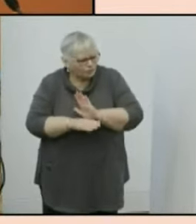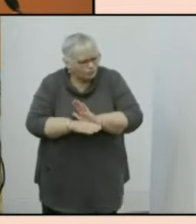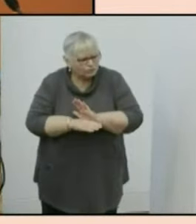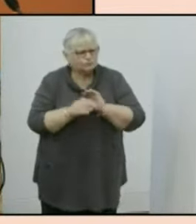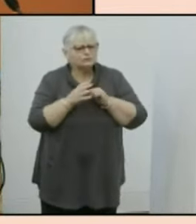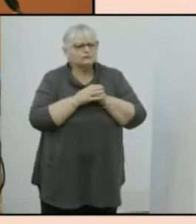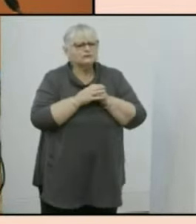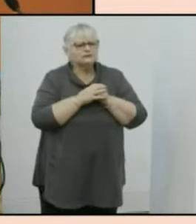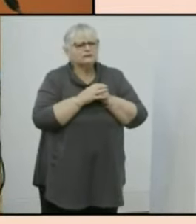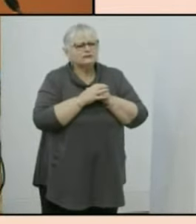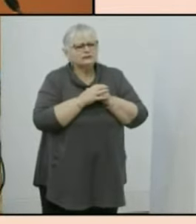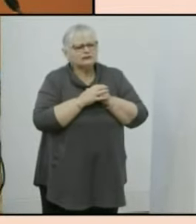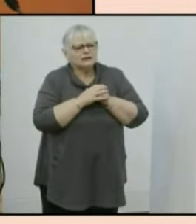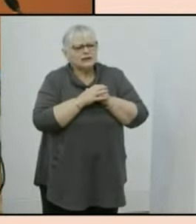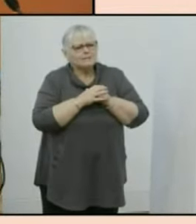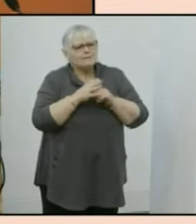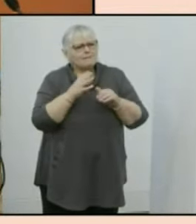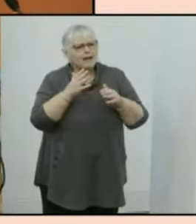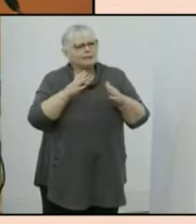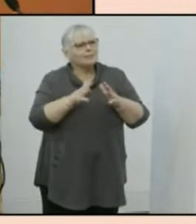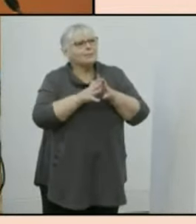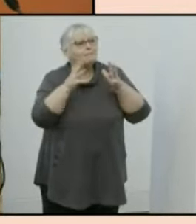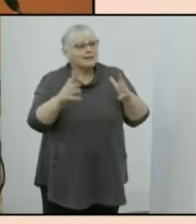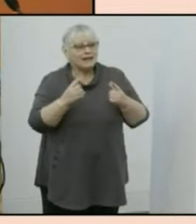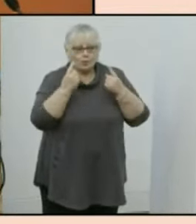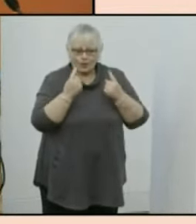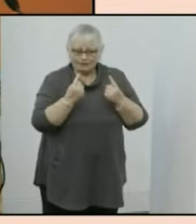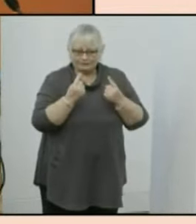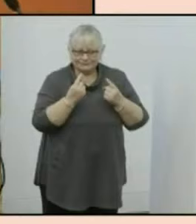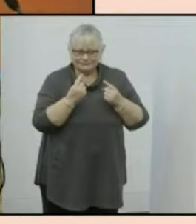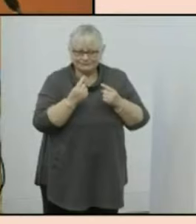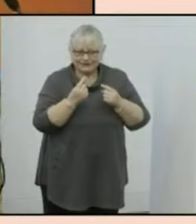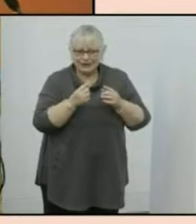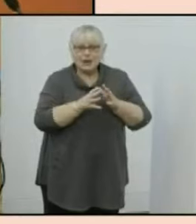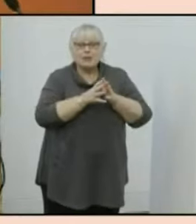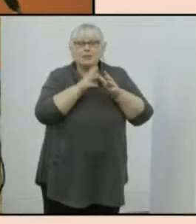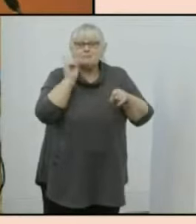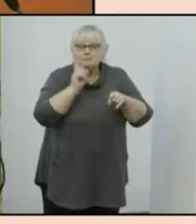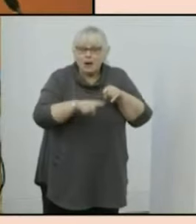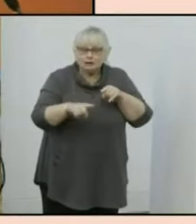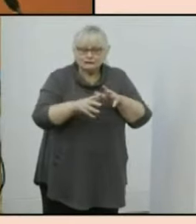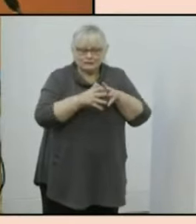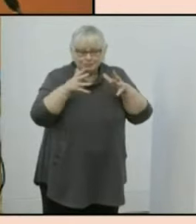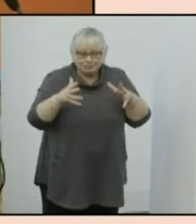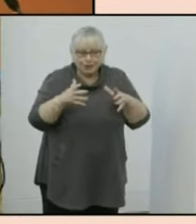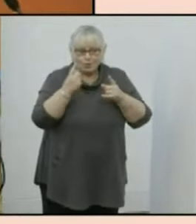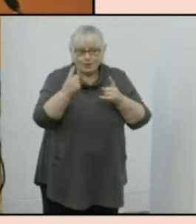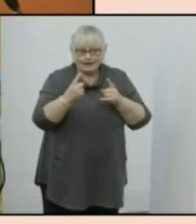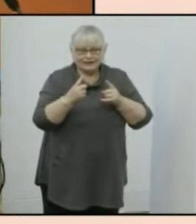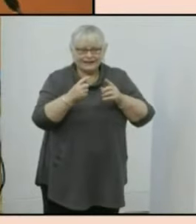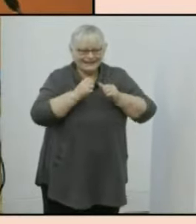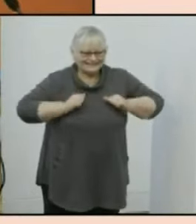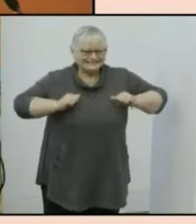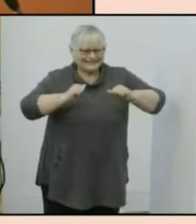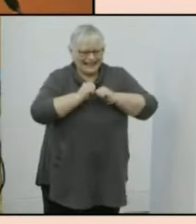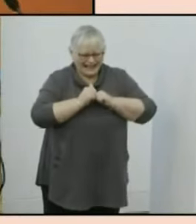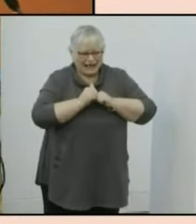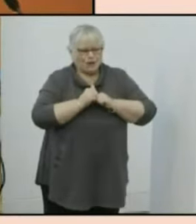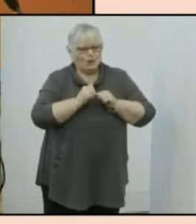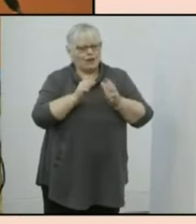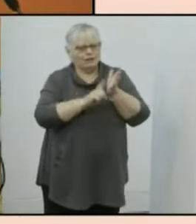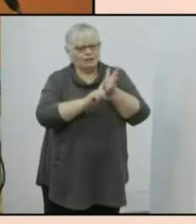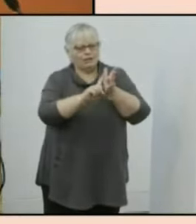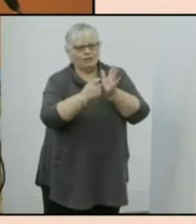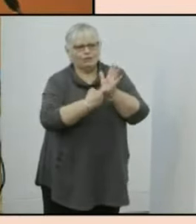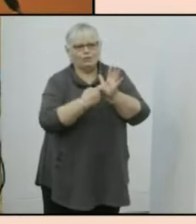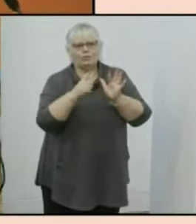um but the major ones that major form of bureaucracy that we uh abide by is what we call our traditional customary law